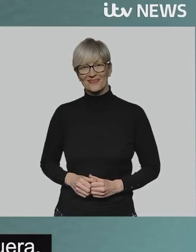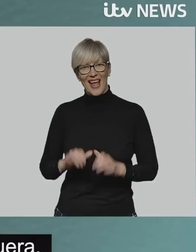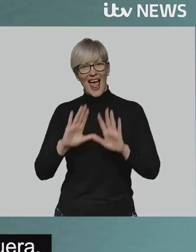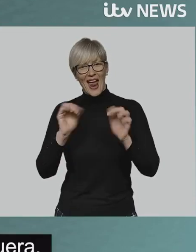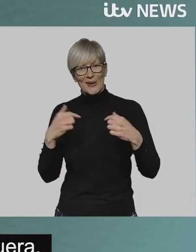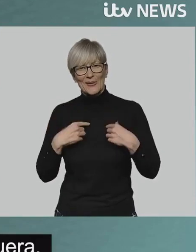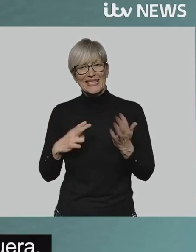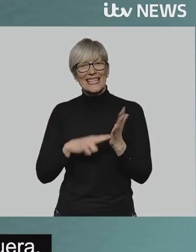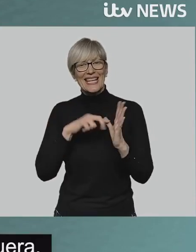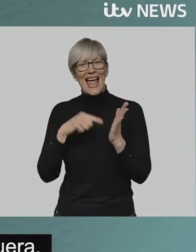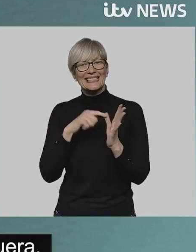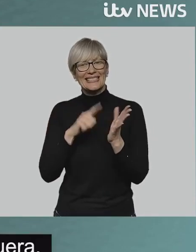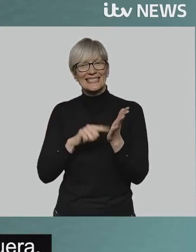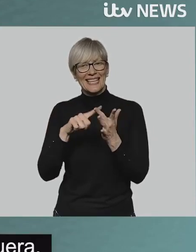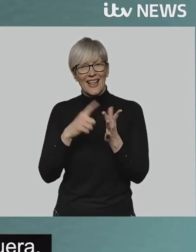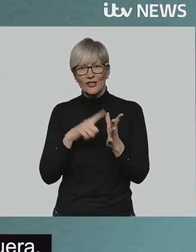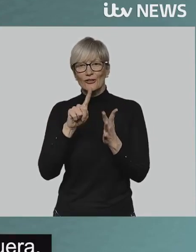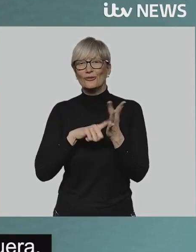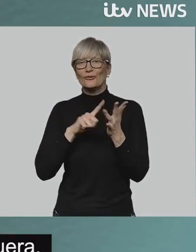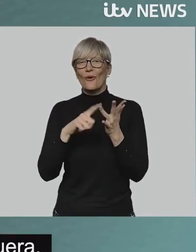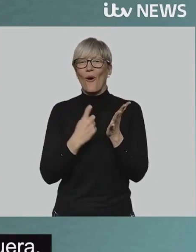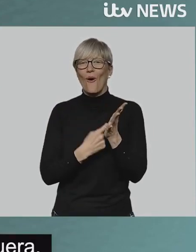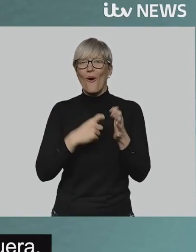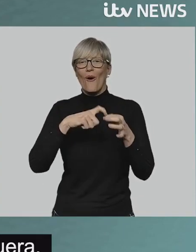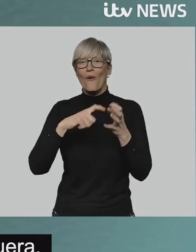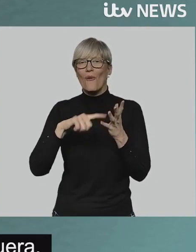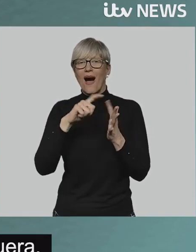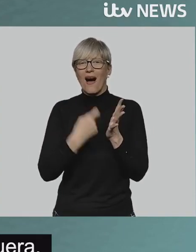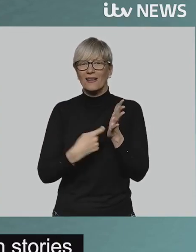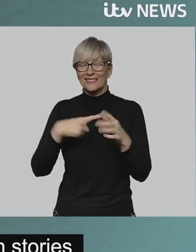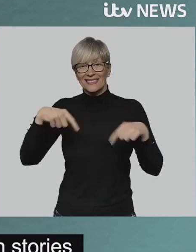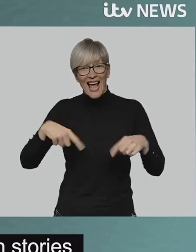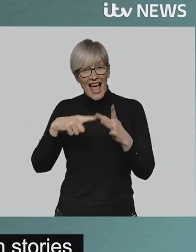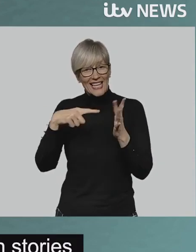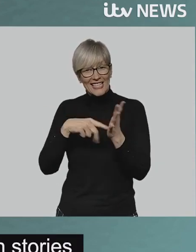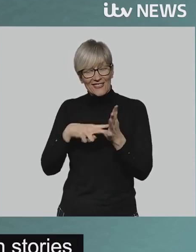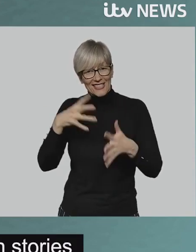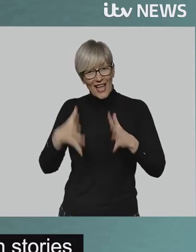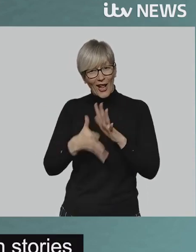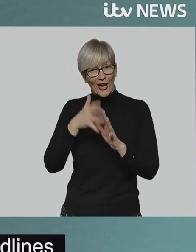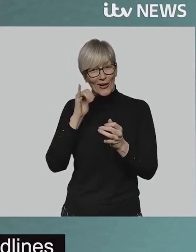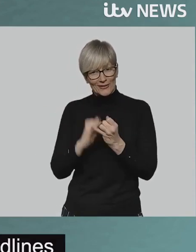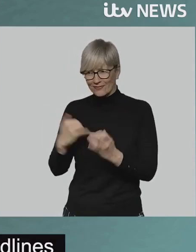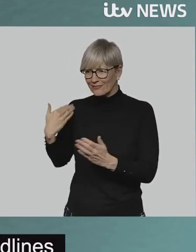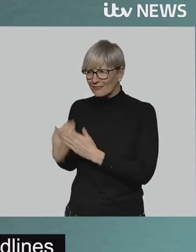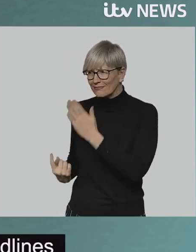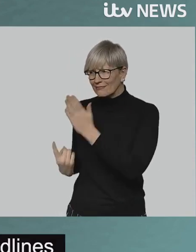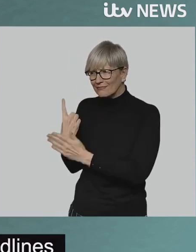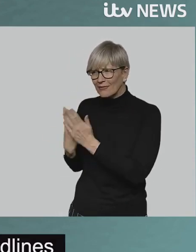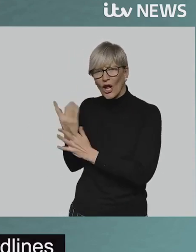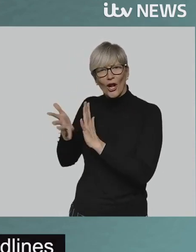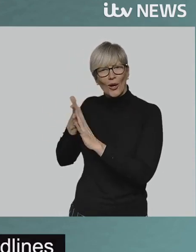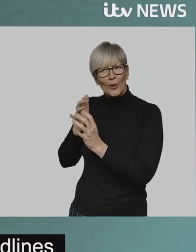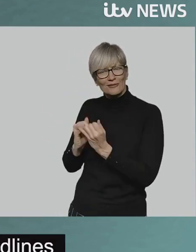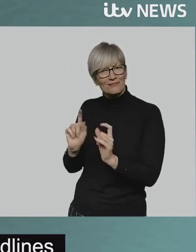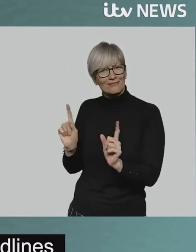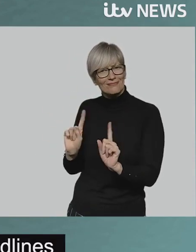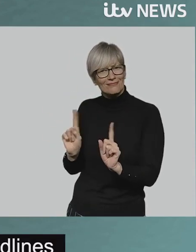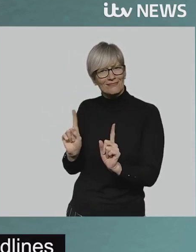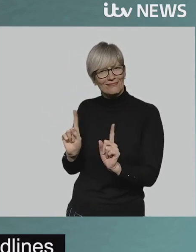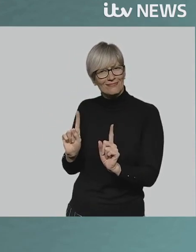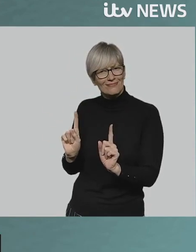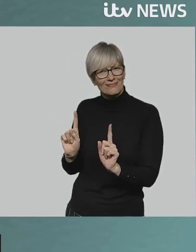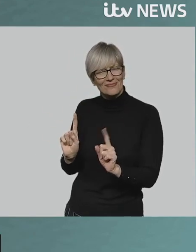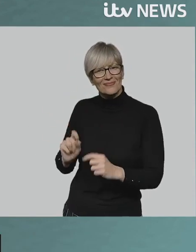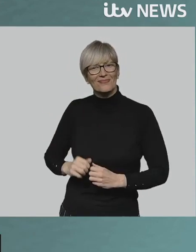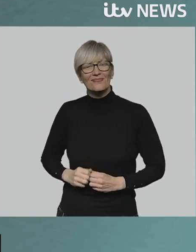Hello, I'm Natalia Horkera and this is ITV Signed News. Here are some of the main stories that have made the headlines in the past few